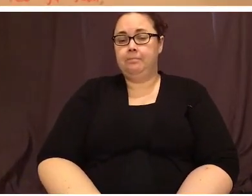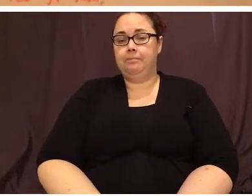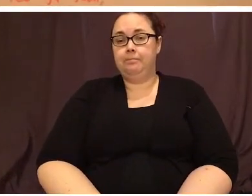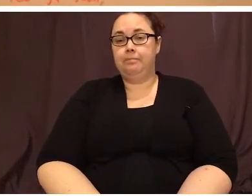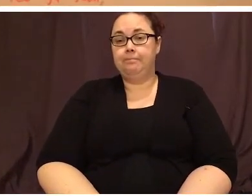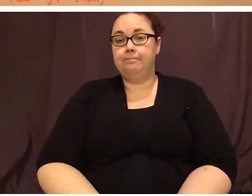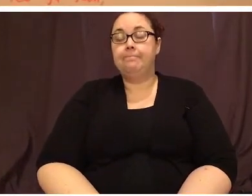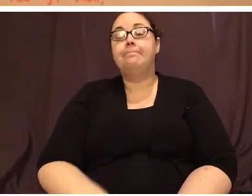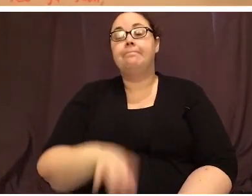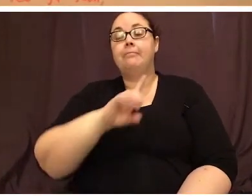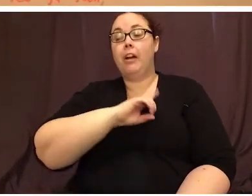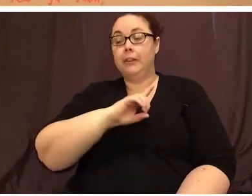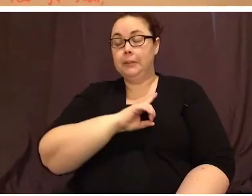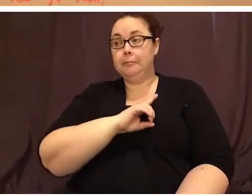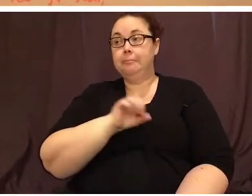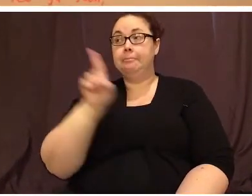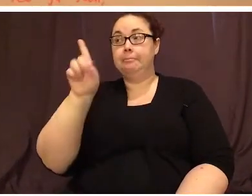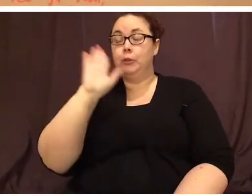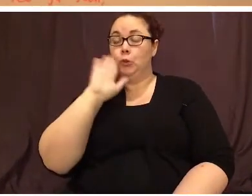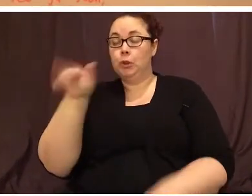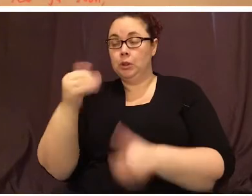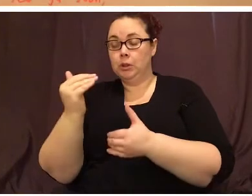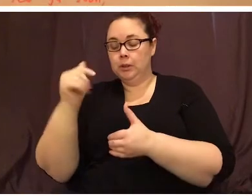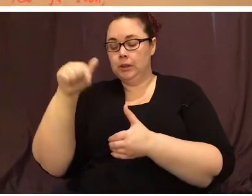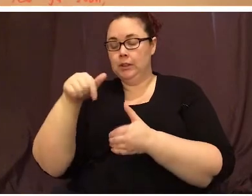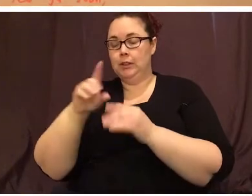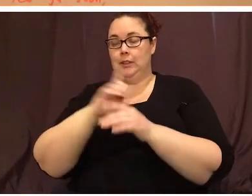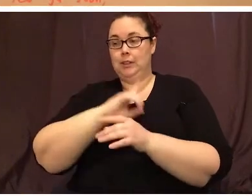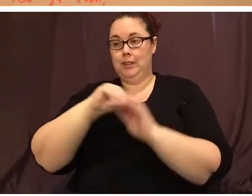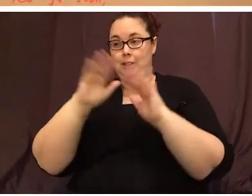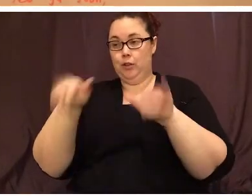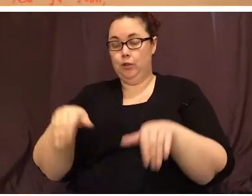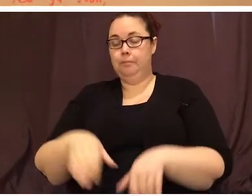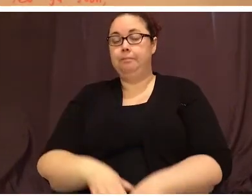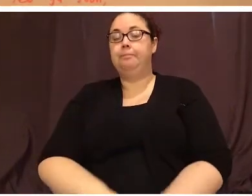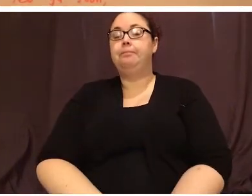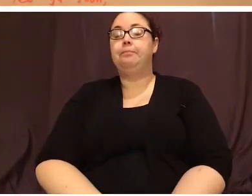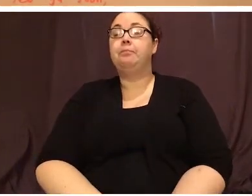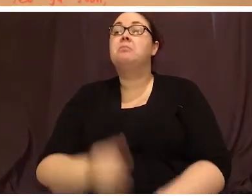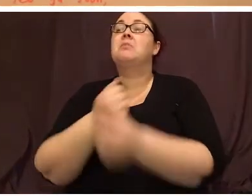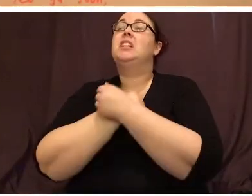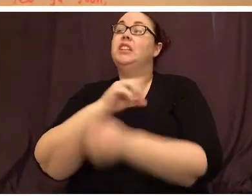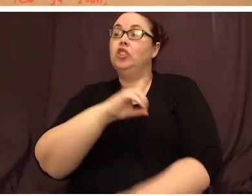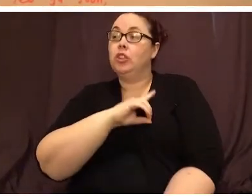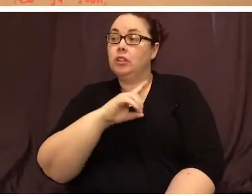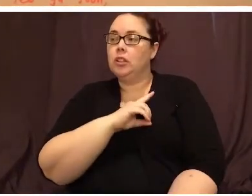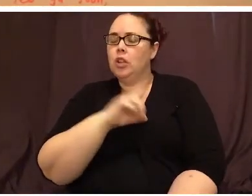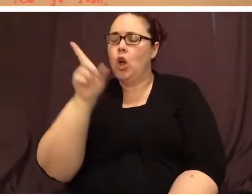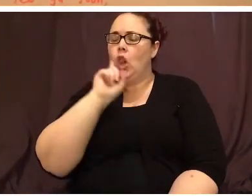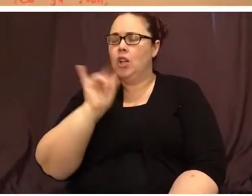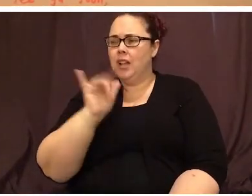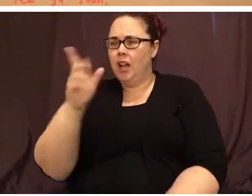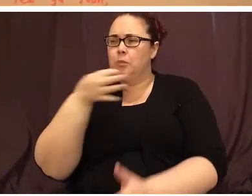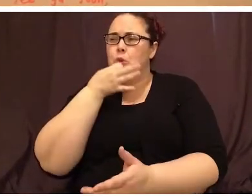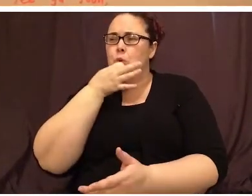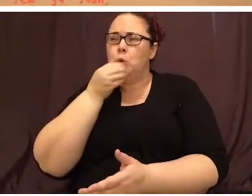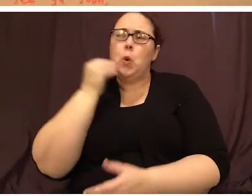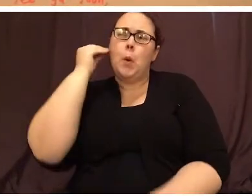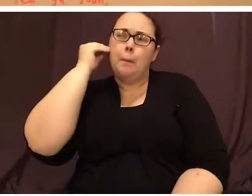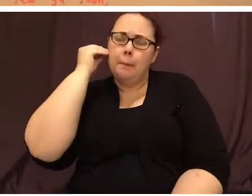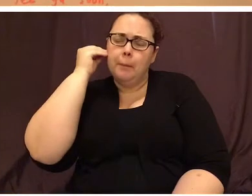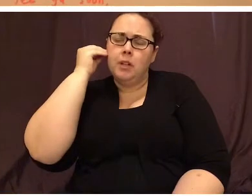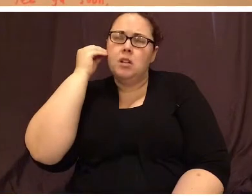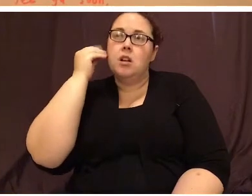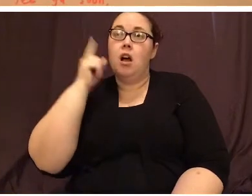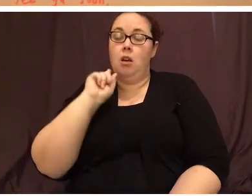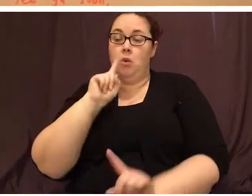Duncan. Duncan's room. Duncan's house. Dear Duncan. Looks like I'm almost home. Been through